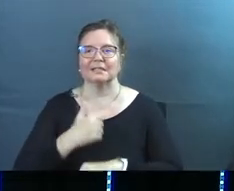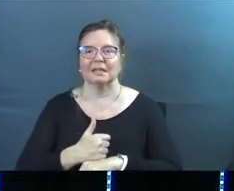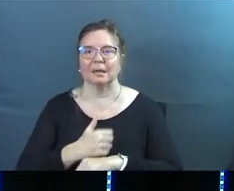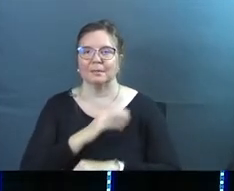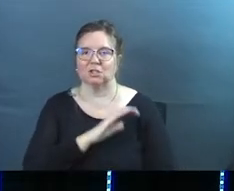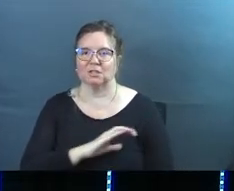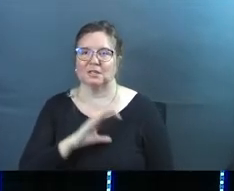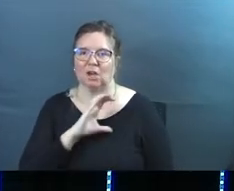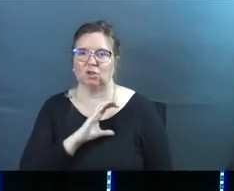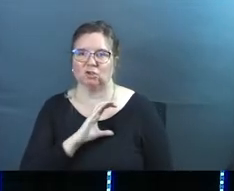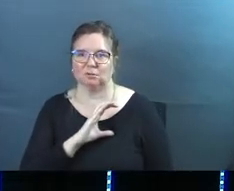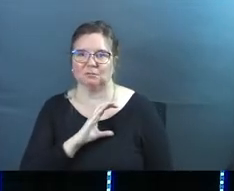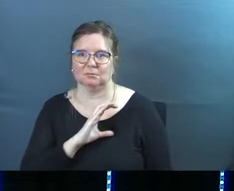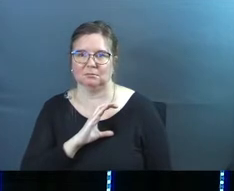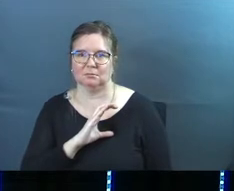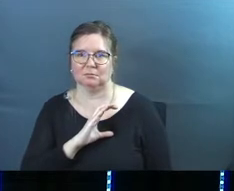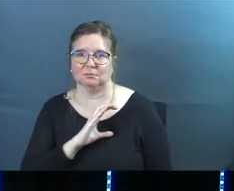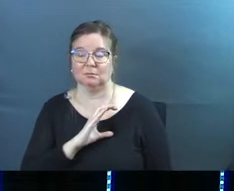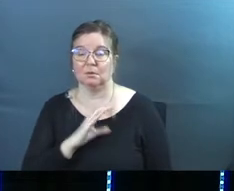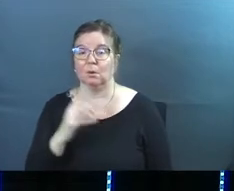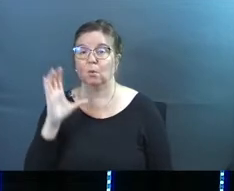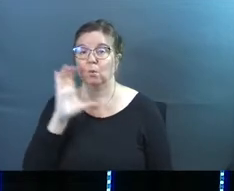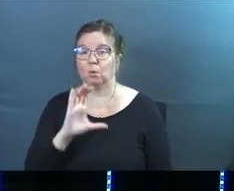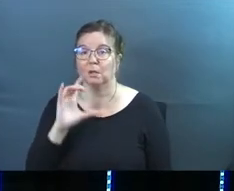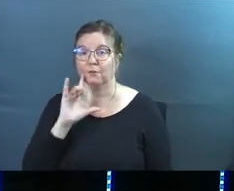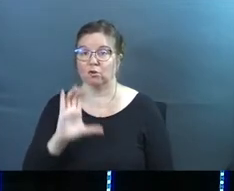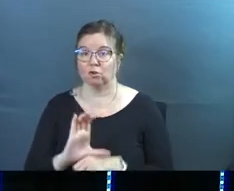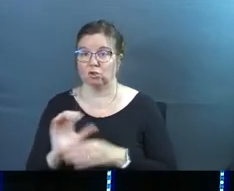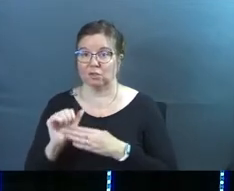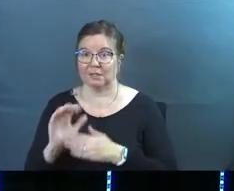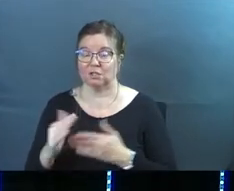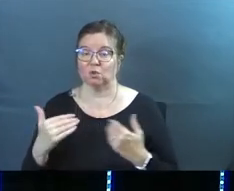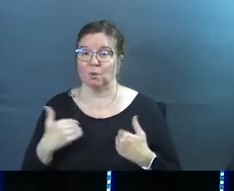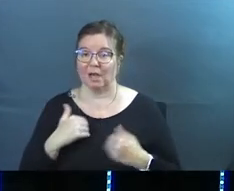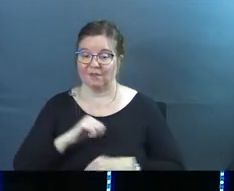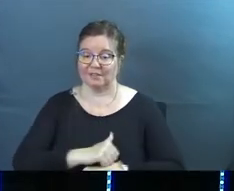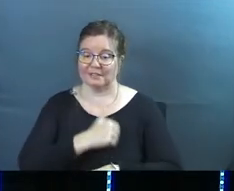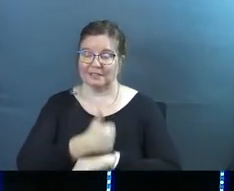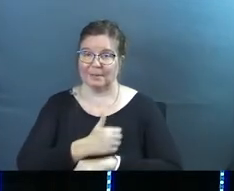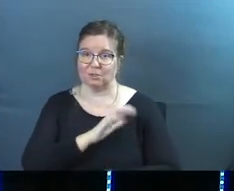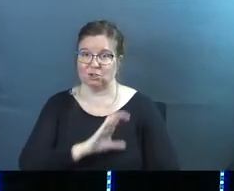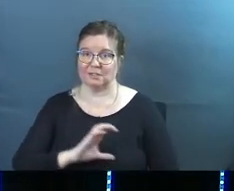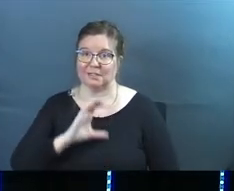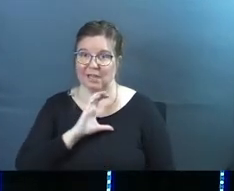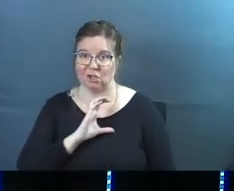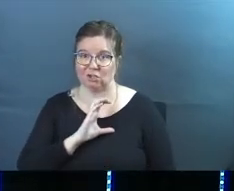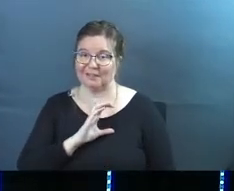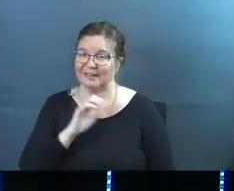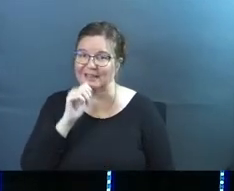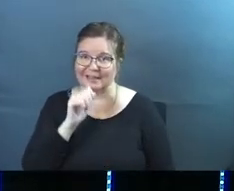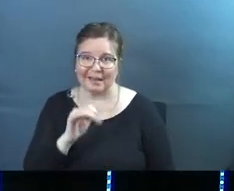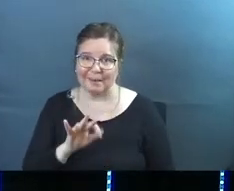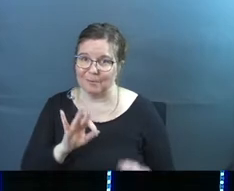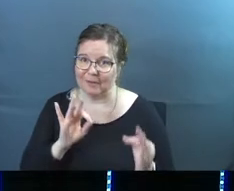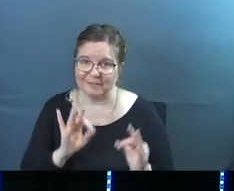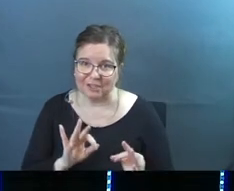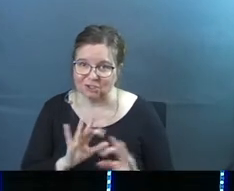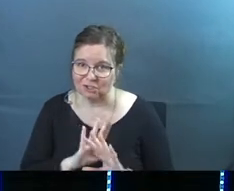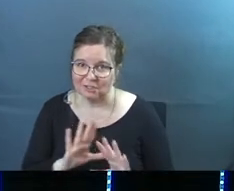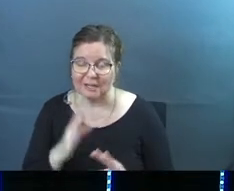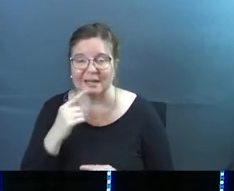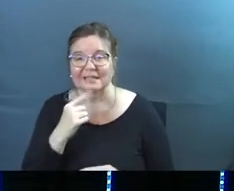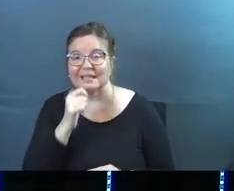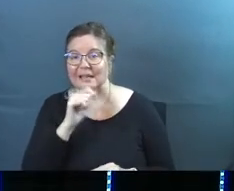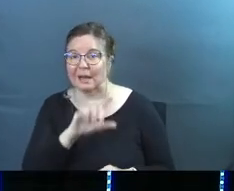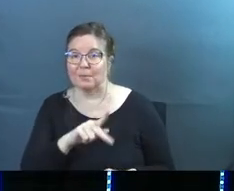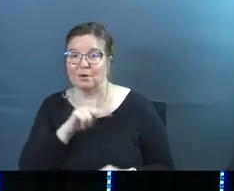character. That we're looking for our church leaders to have established character and not perfection. And I